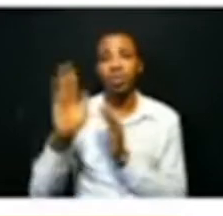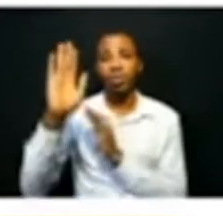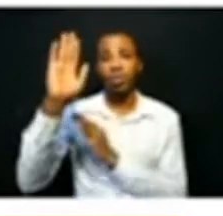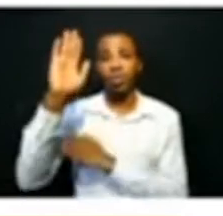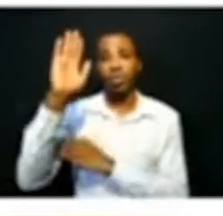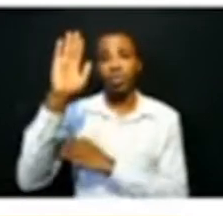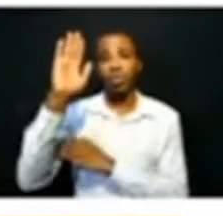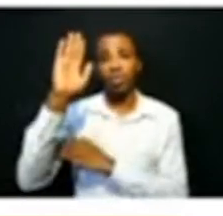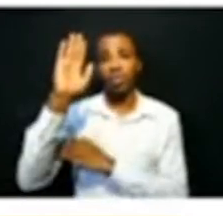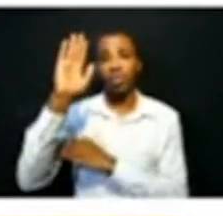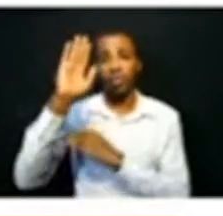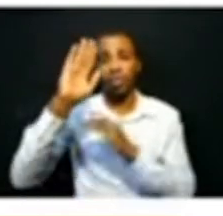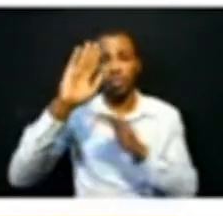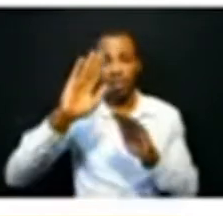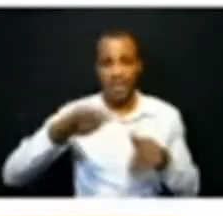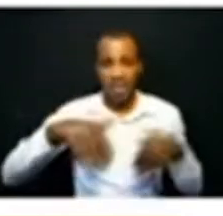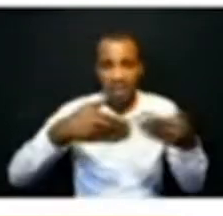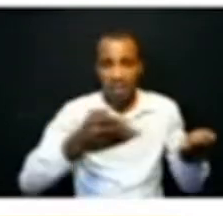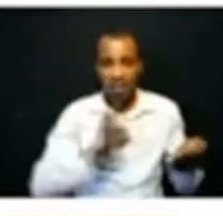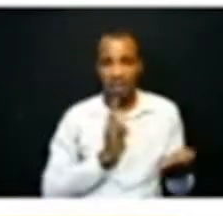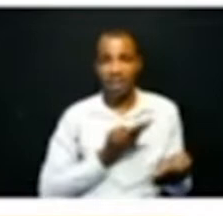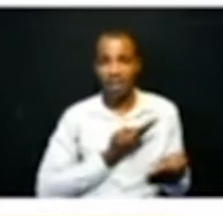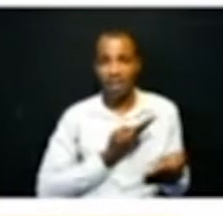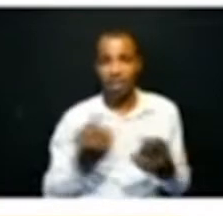afforded us to straighten the crooked